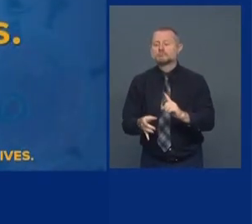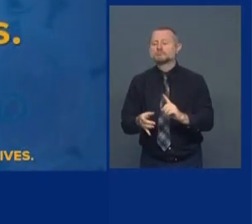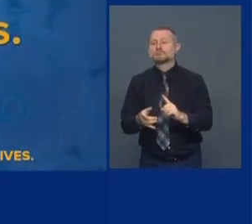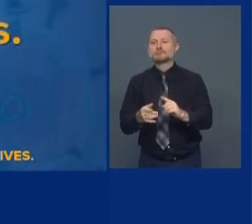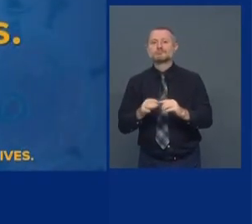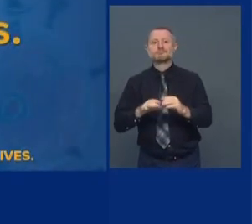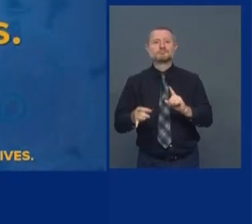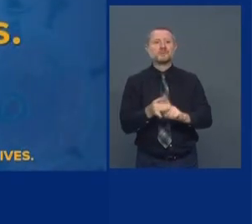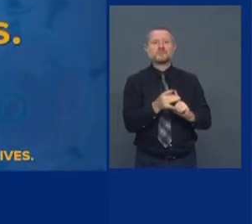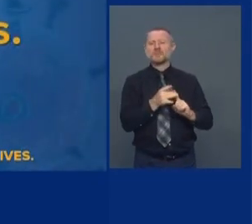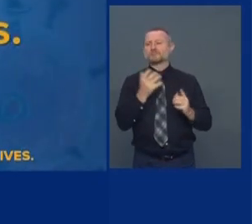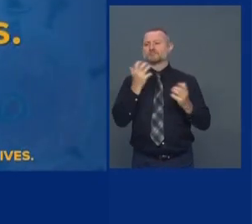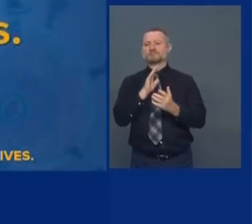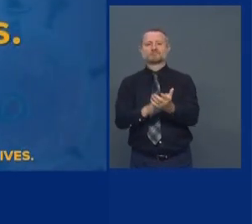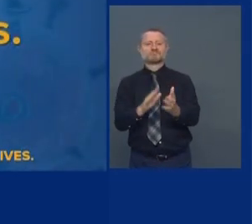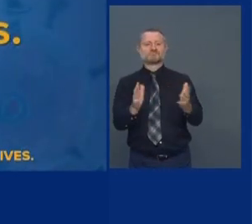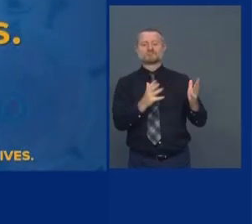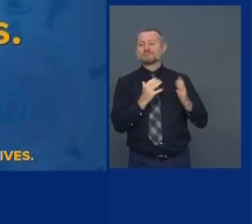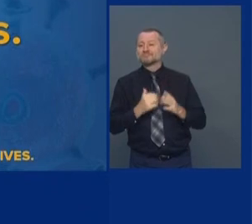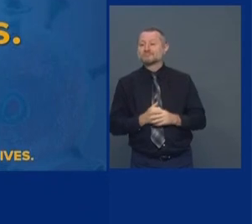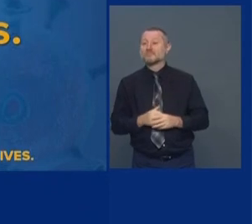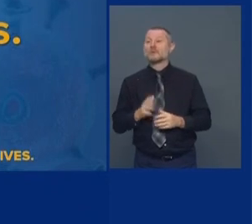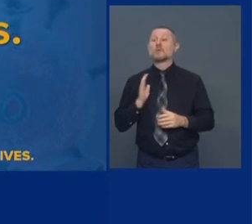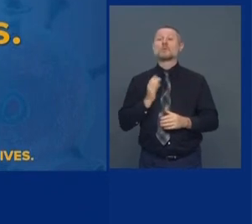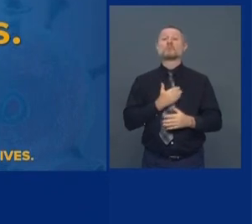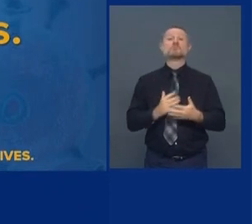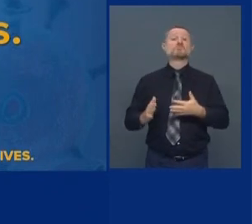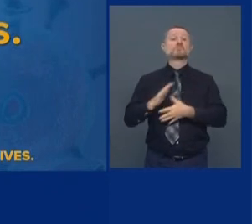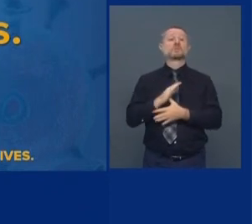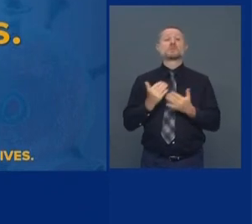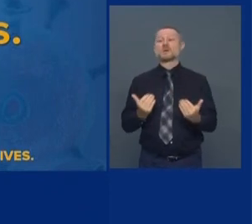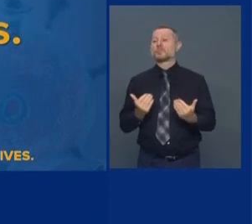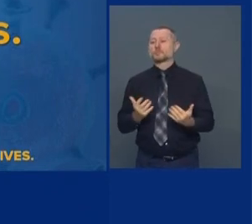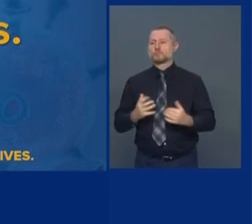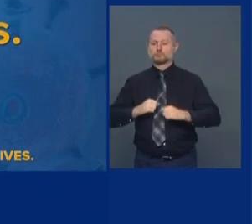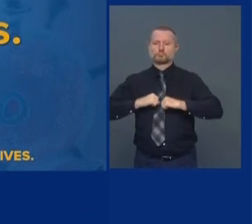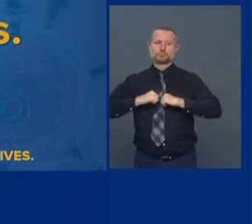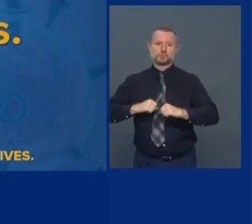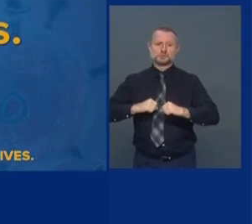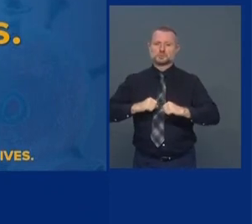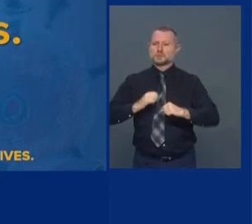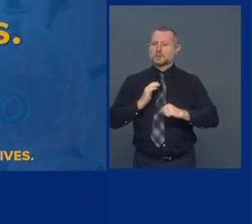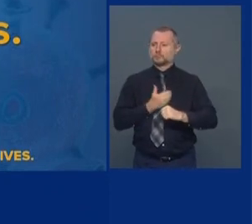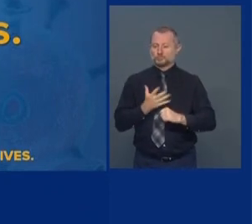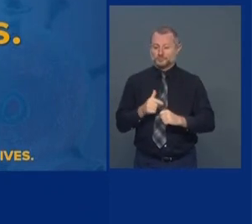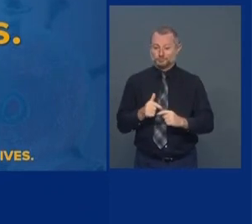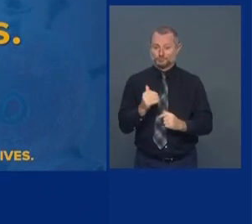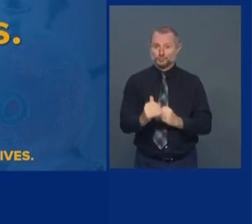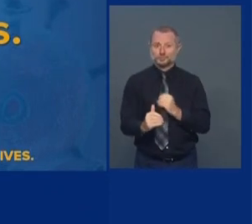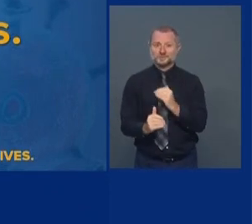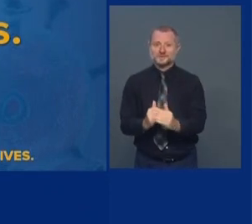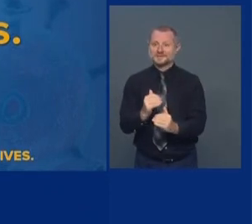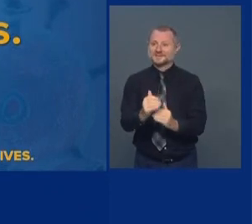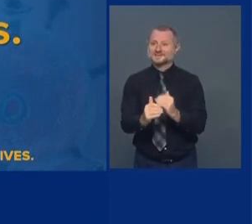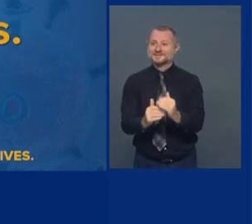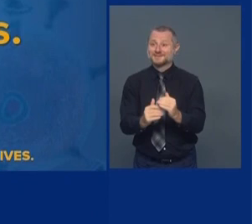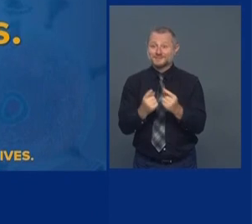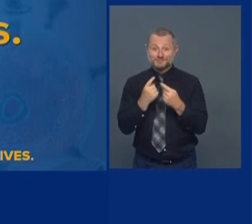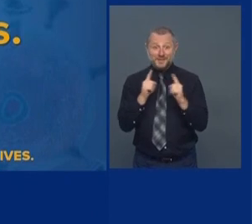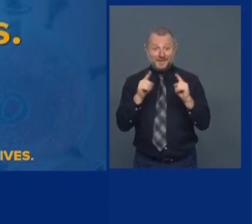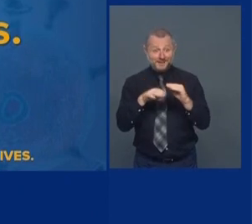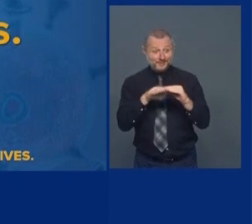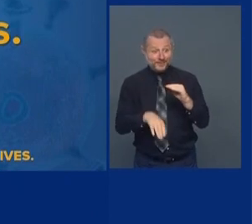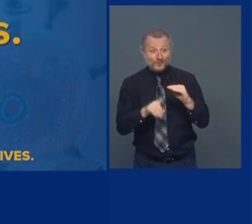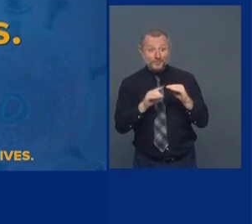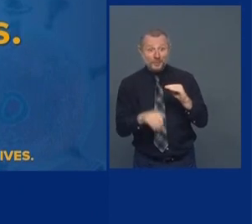What is our priority now going forward? Protect the progress we've made. You're under 1%. You're